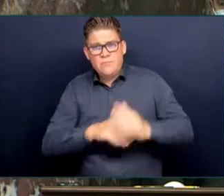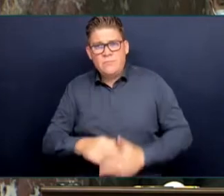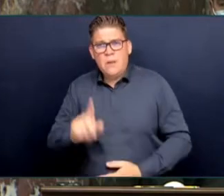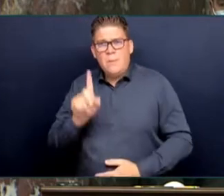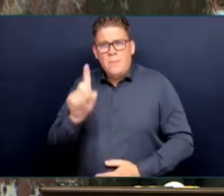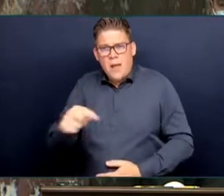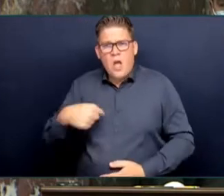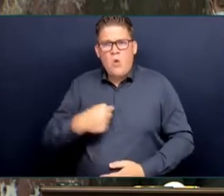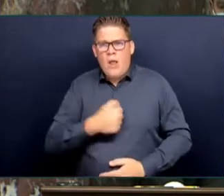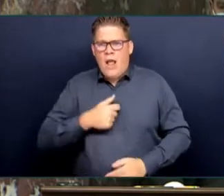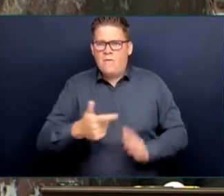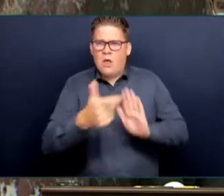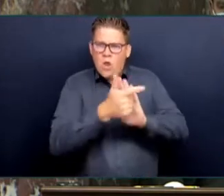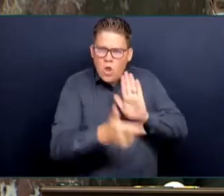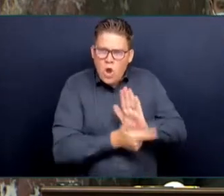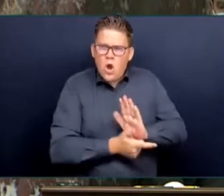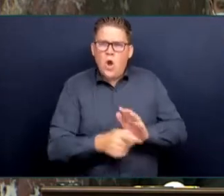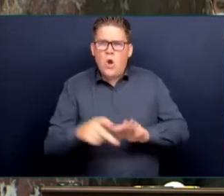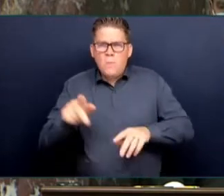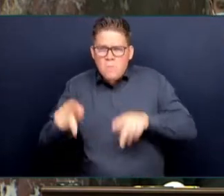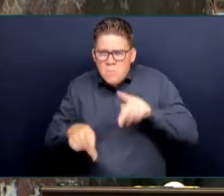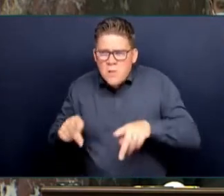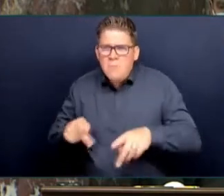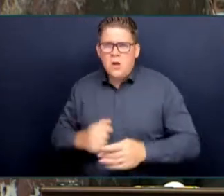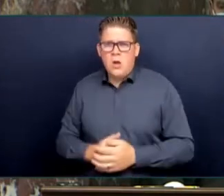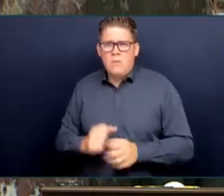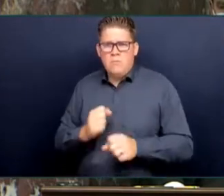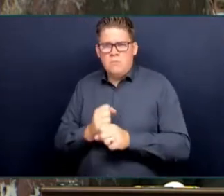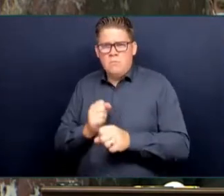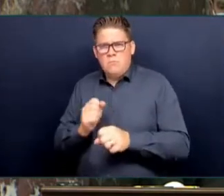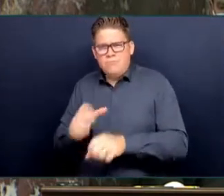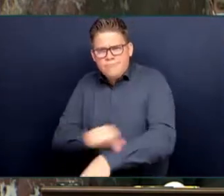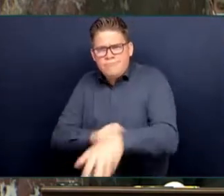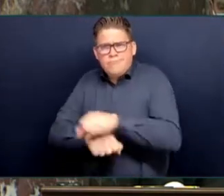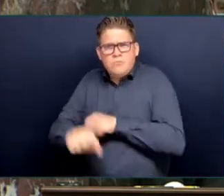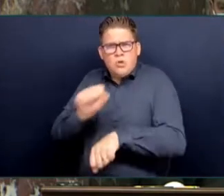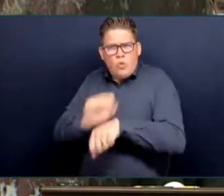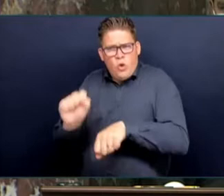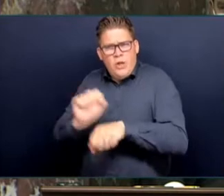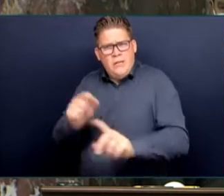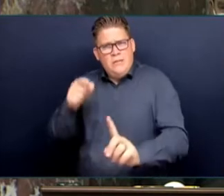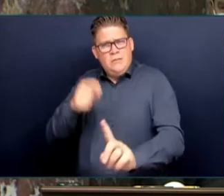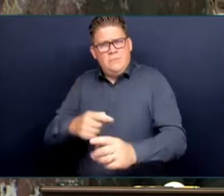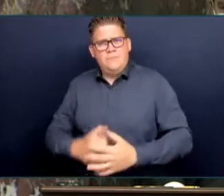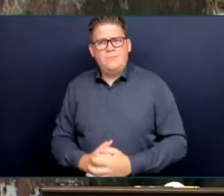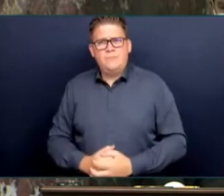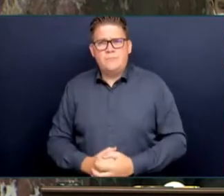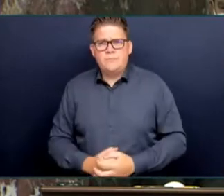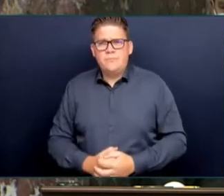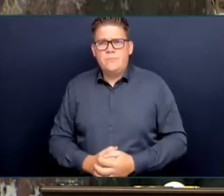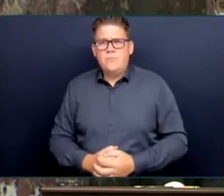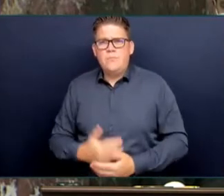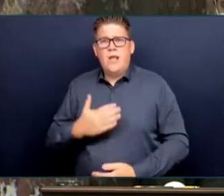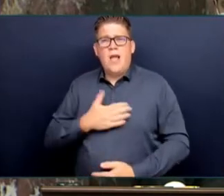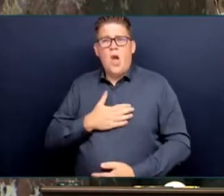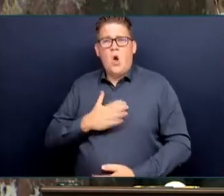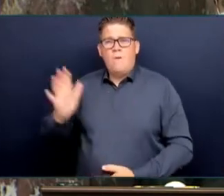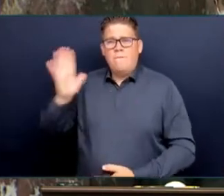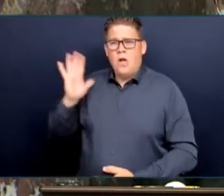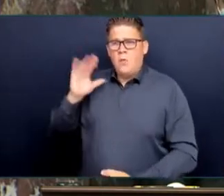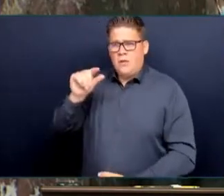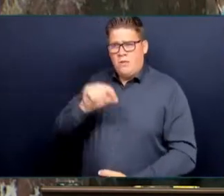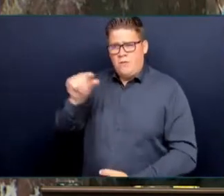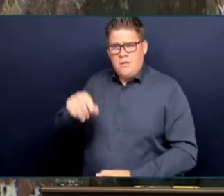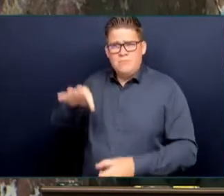leadership of someone who was appointed under the leadership of the former government who we have enormous confidence in, they are doing their job. Mr. Speaker,